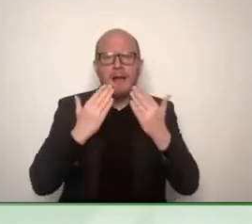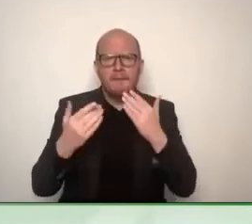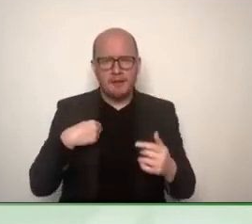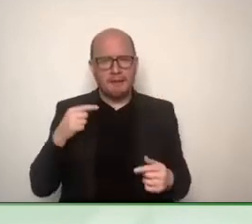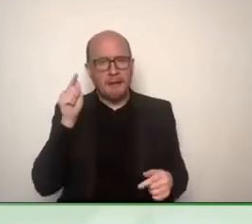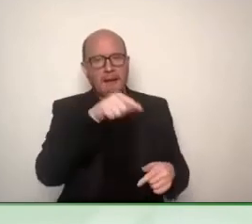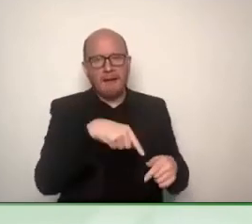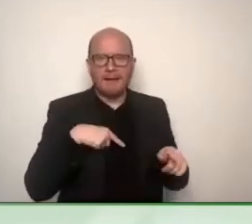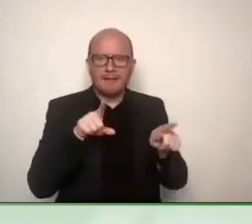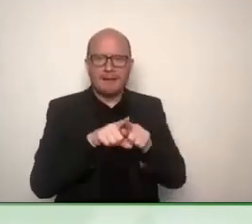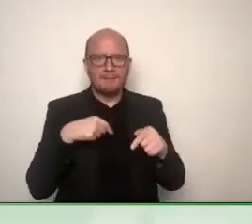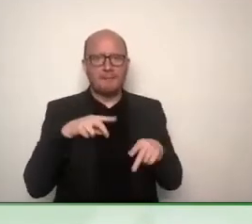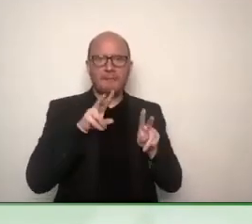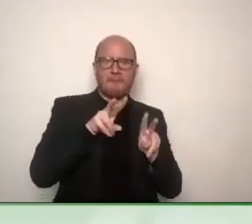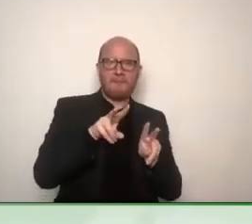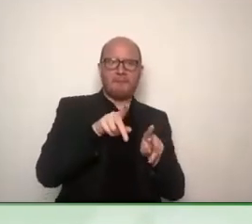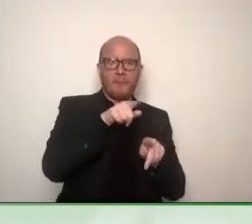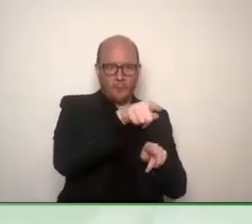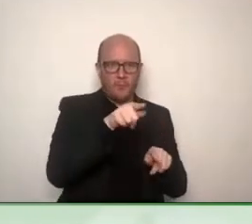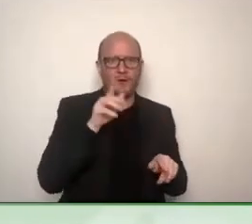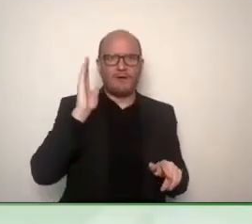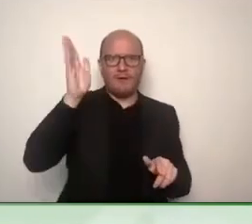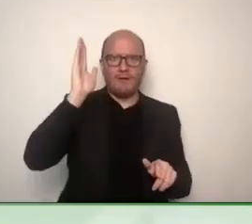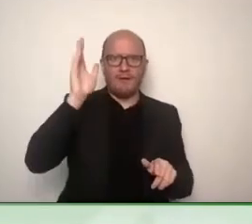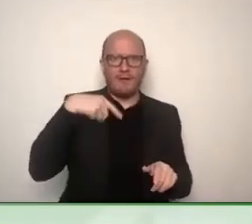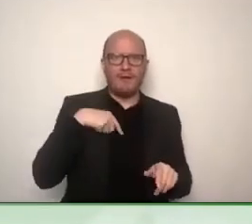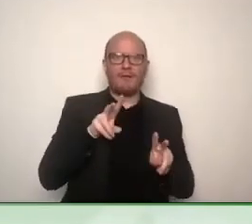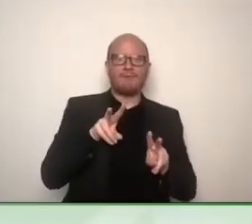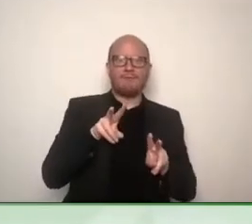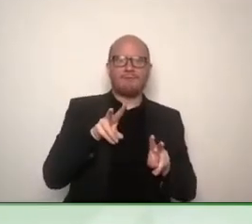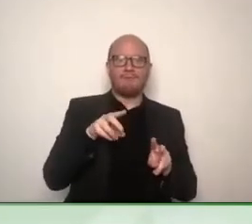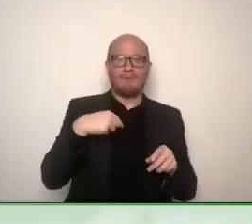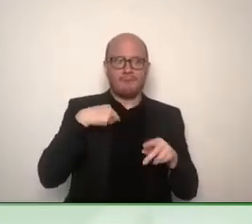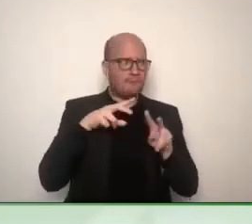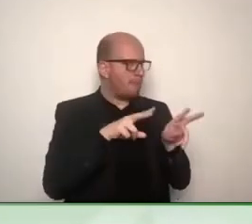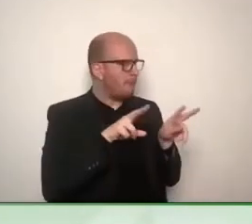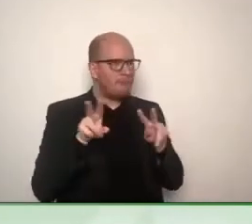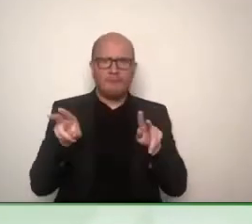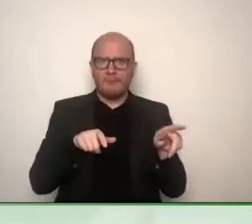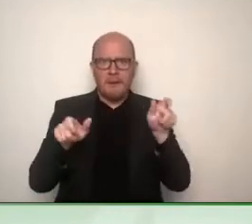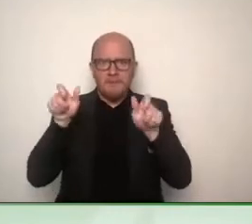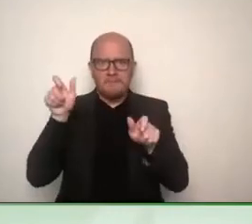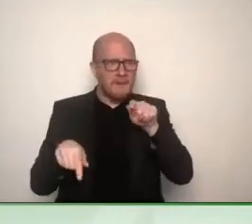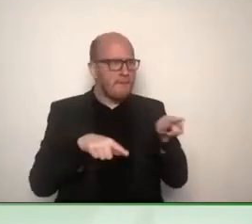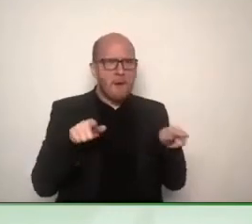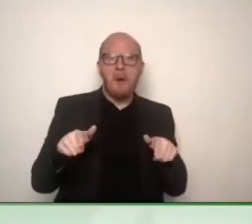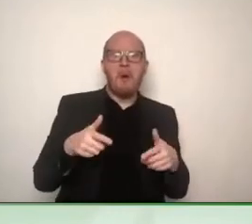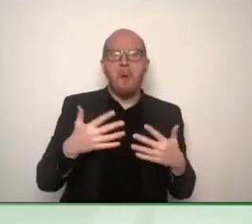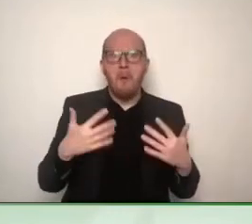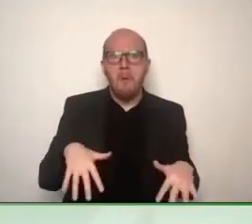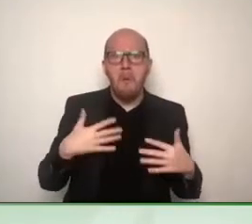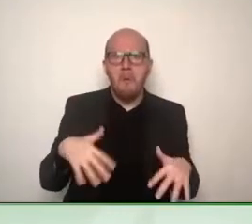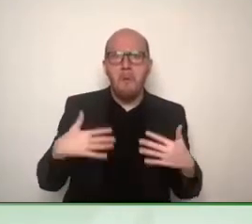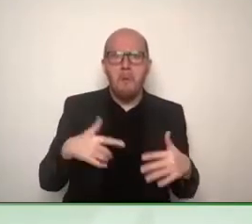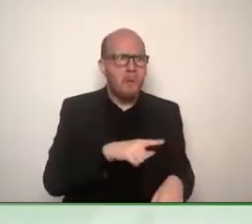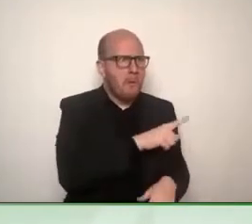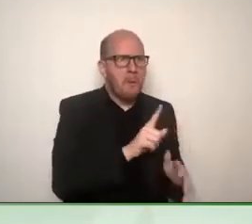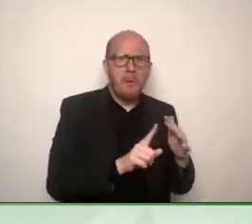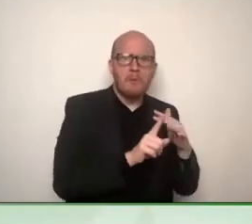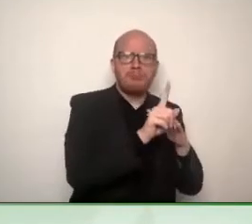now out of the many, many issues that were presented, you create a priority list. And what happens then with that priority list?